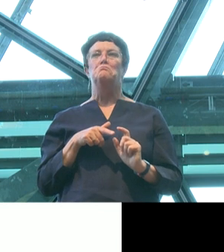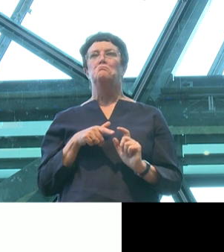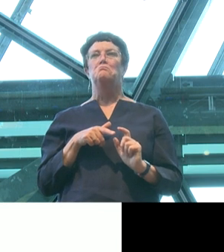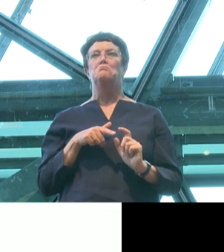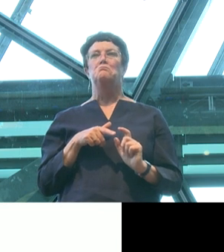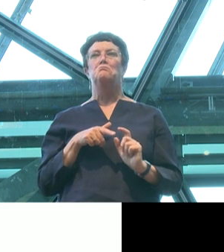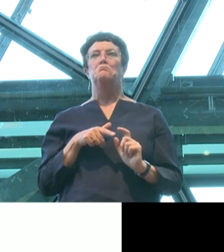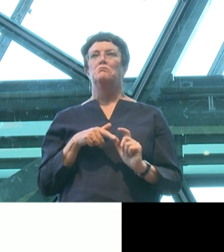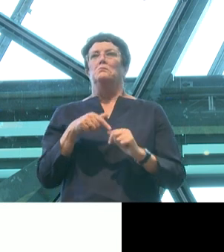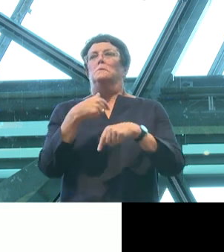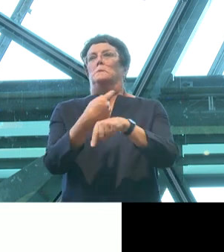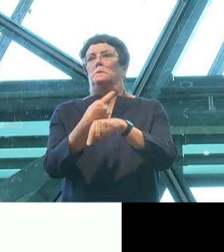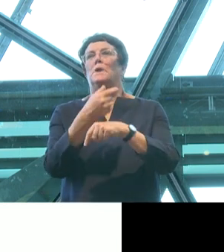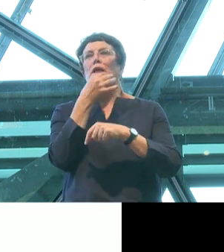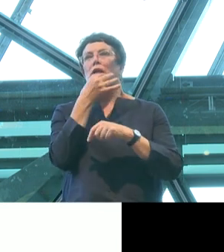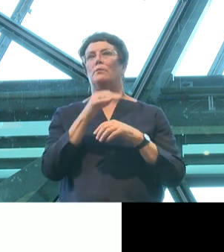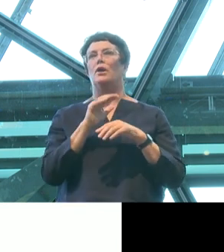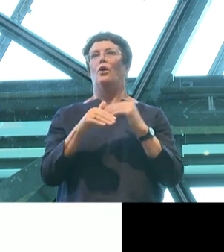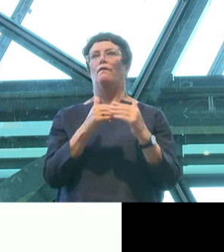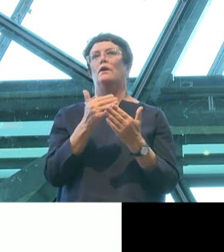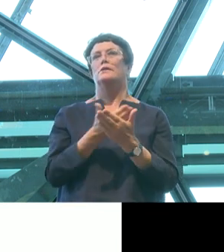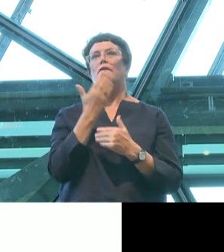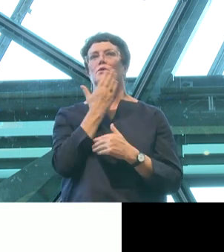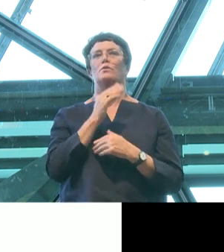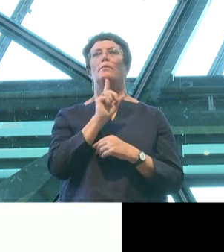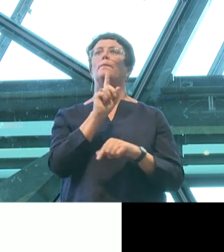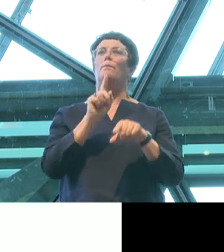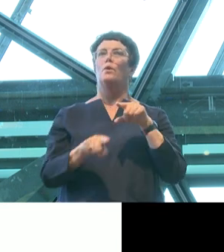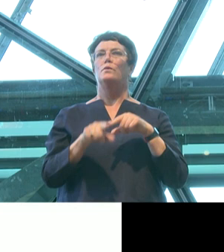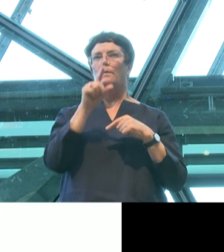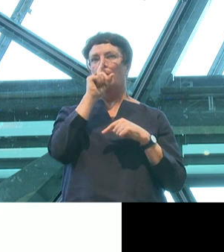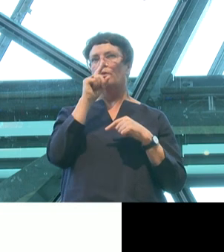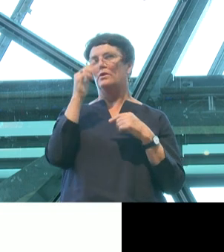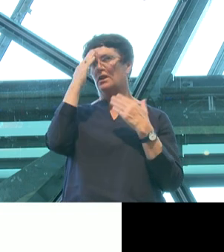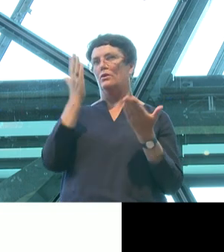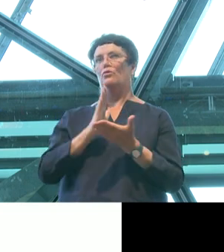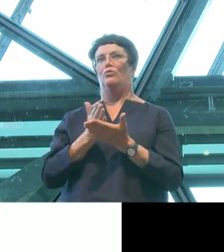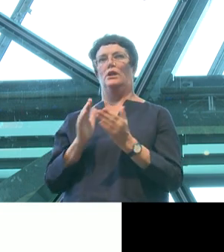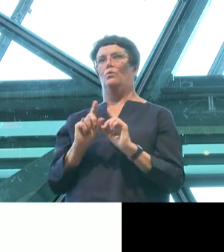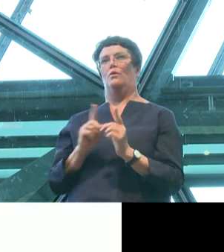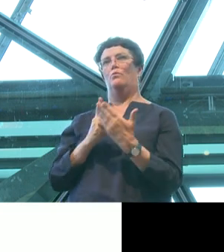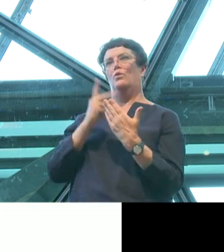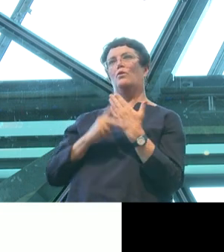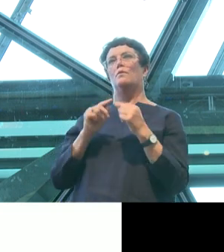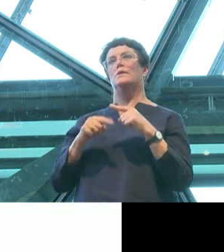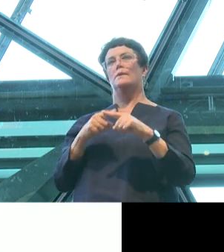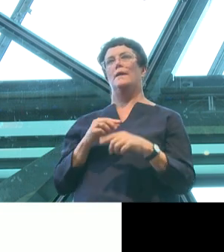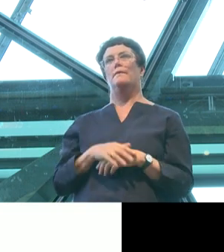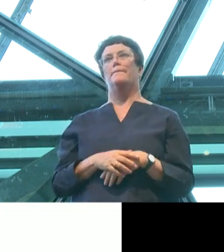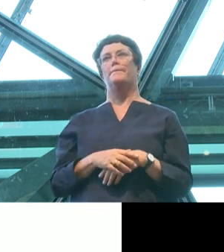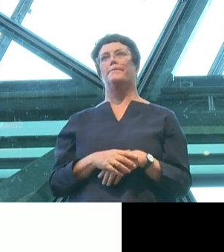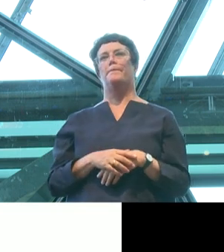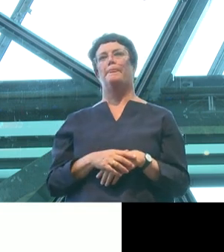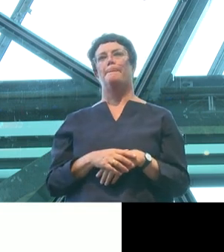slurry of commentary about Safe Schools, built on shaky foundation, bad faith, and half-truths. It turned